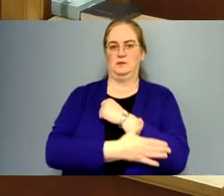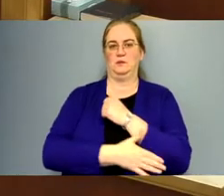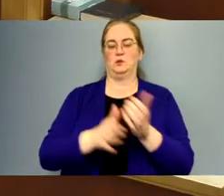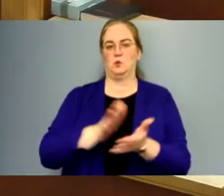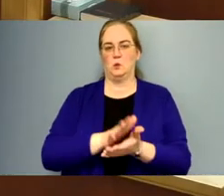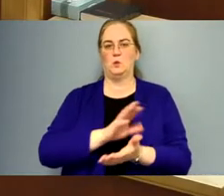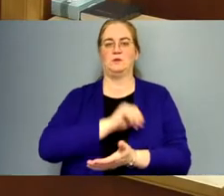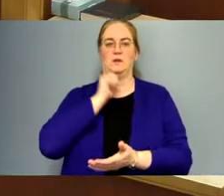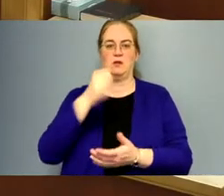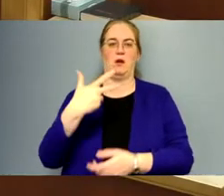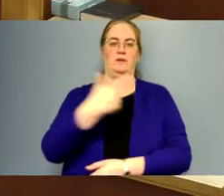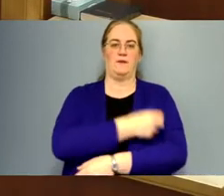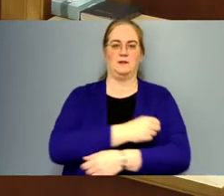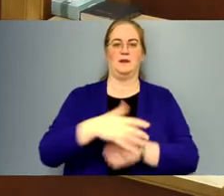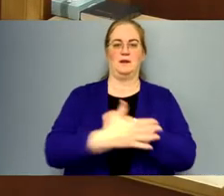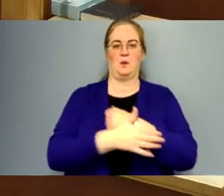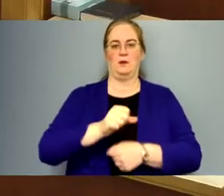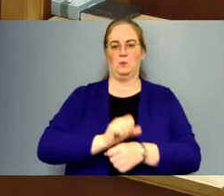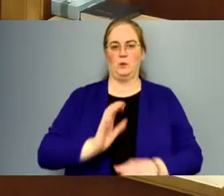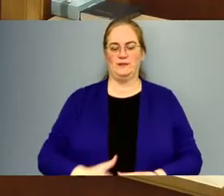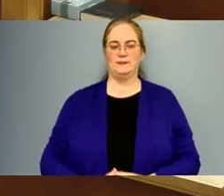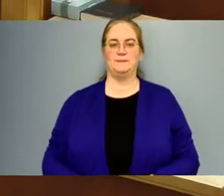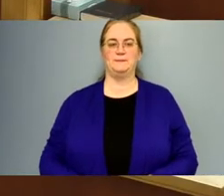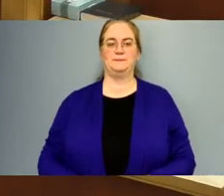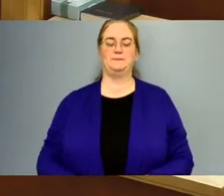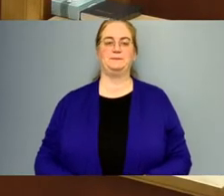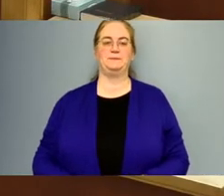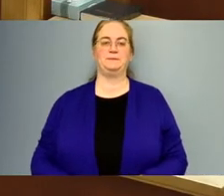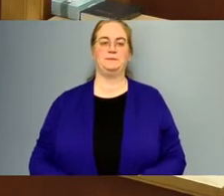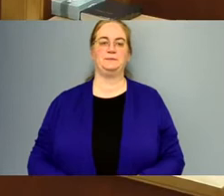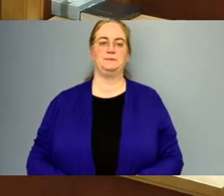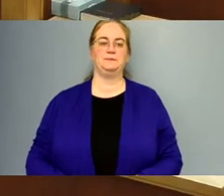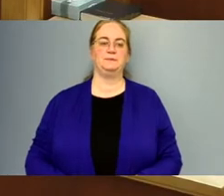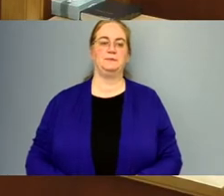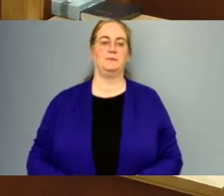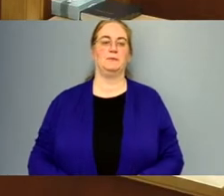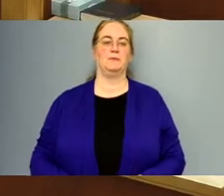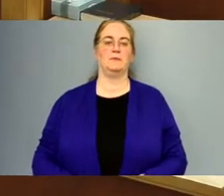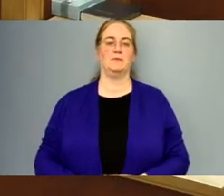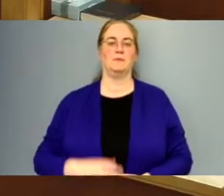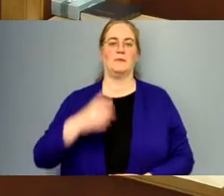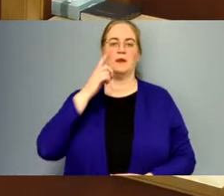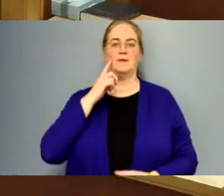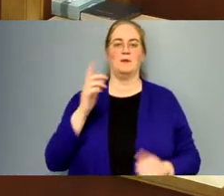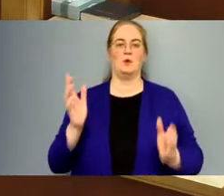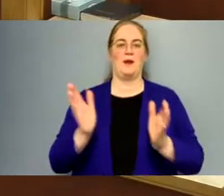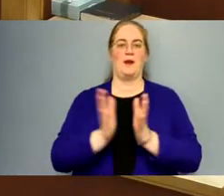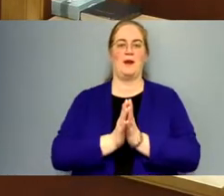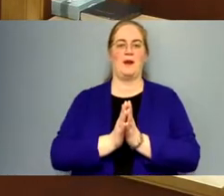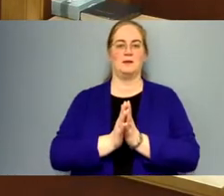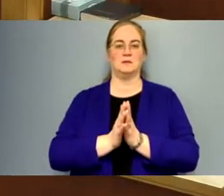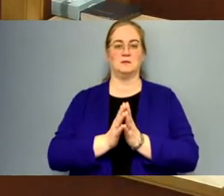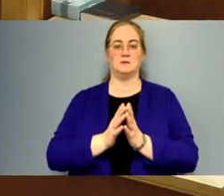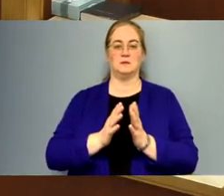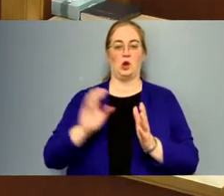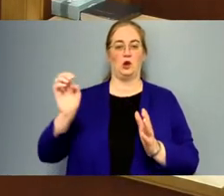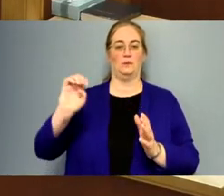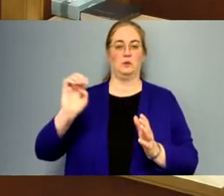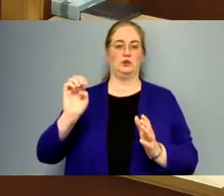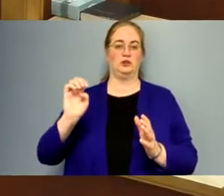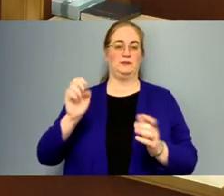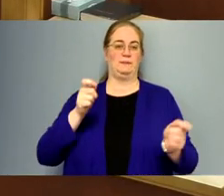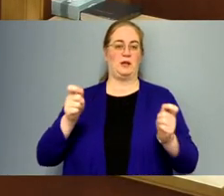schools and non-vaccinated county employees. Um, I think when I ask, um, Audrey Kenny, our emergency, uh,